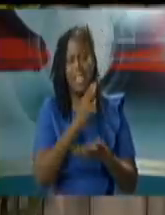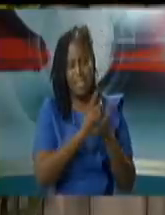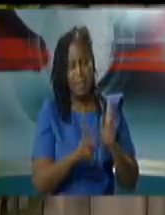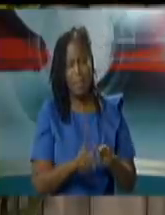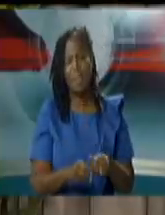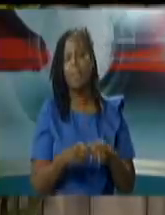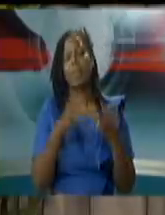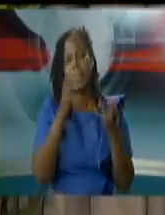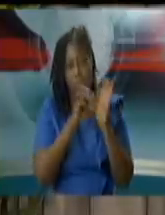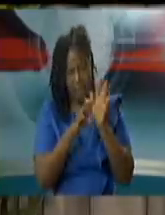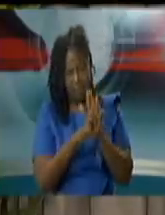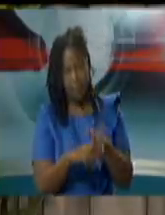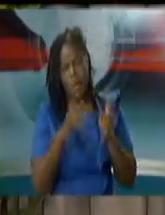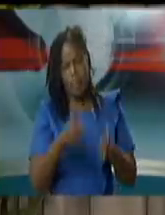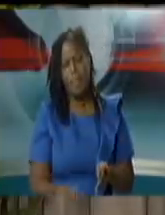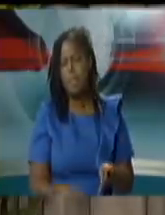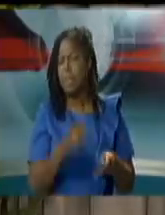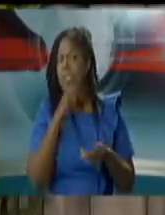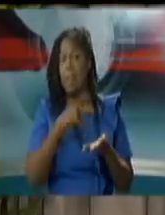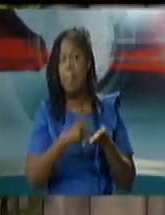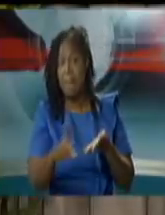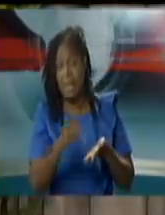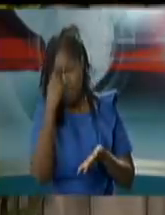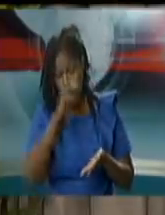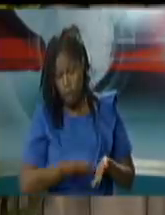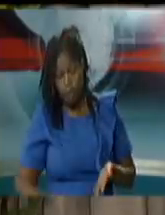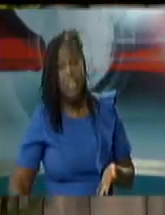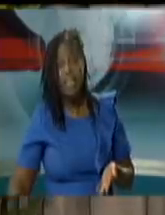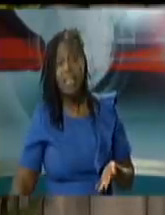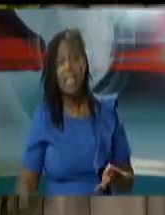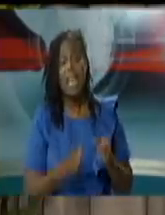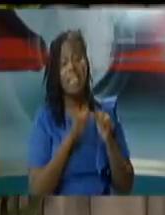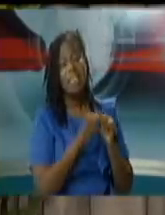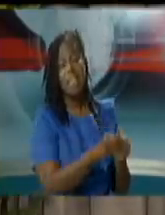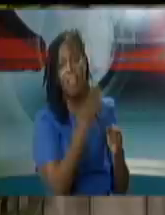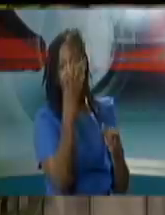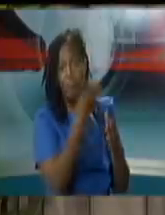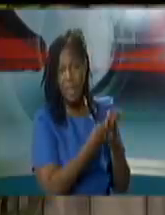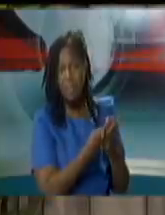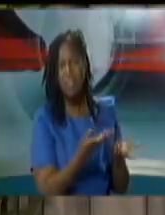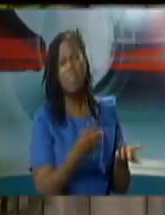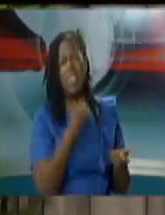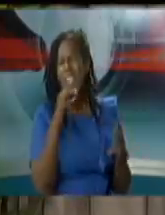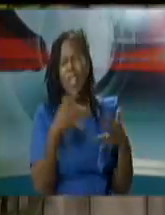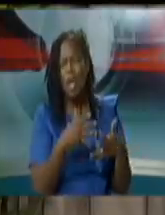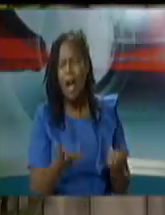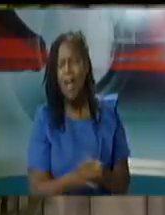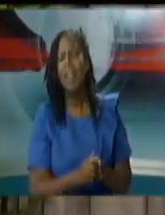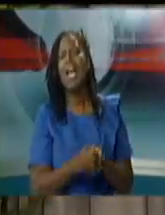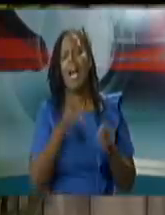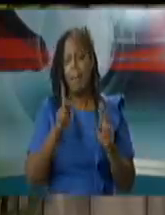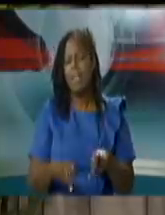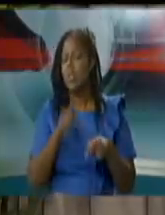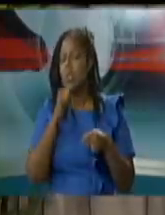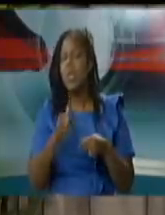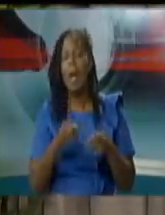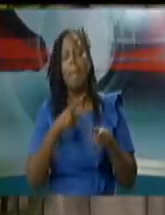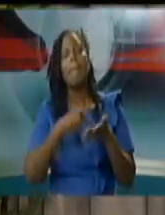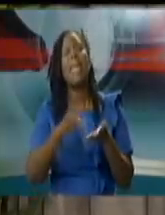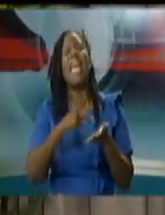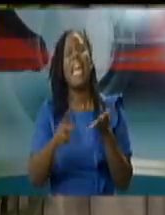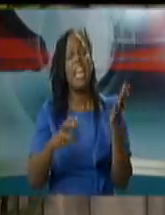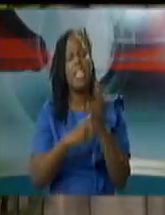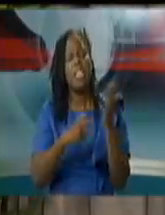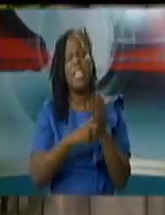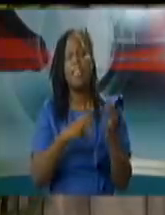in prison the person who has a traffic ticket that they didn't pay and they got in locked up so some of these don't fit that criterion but your point